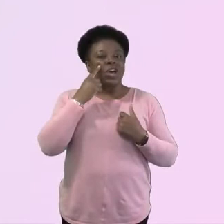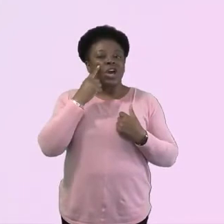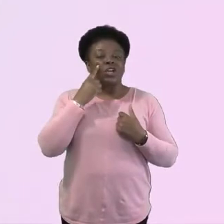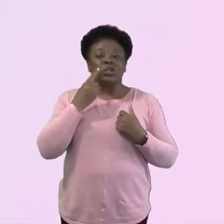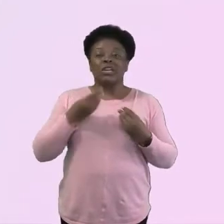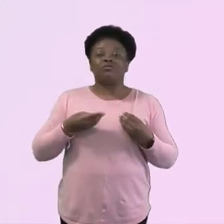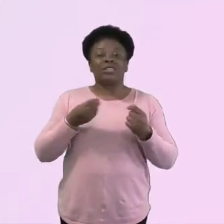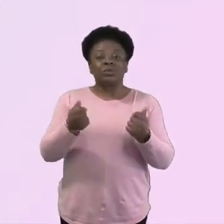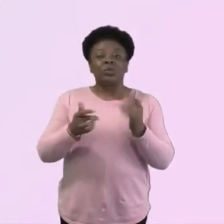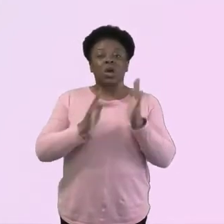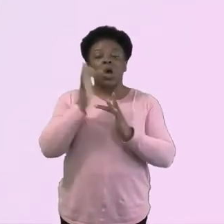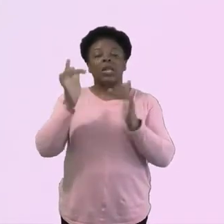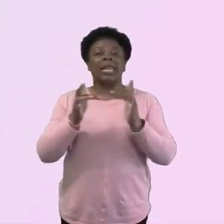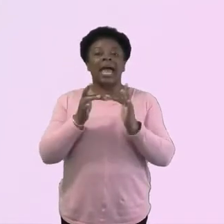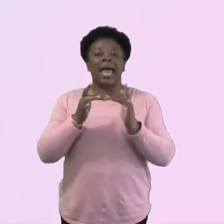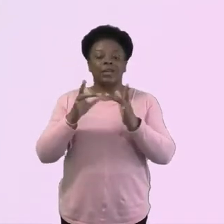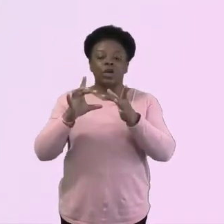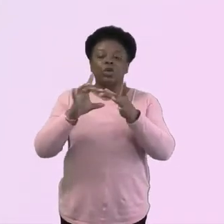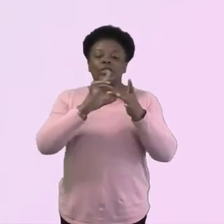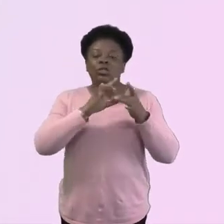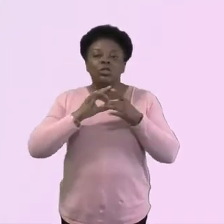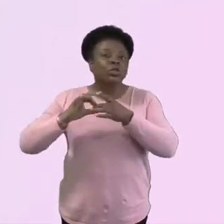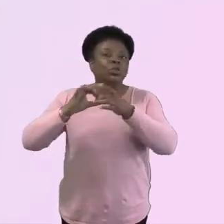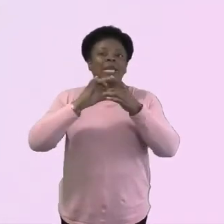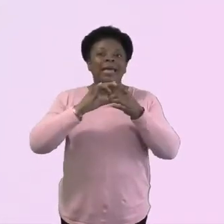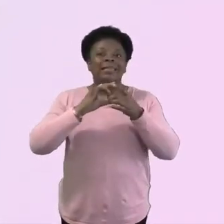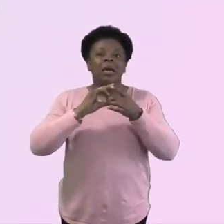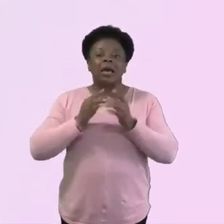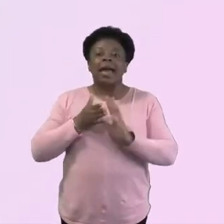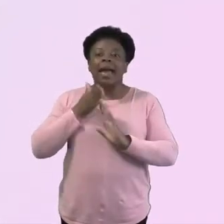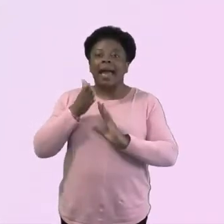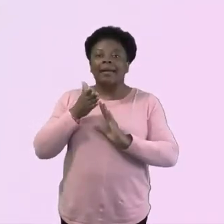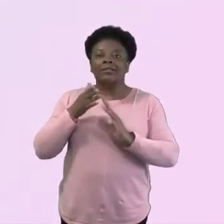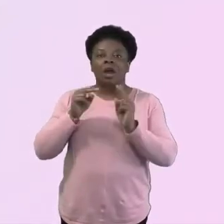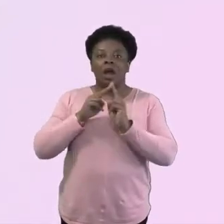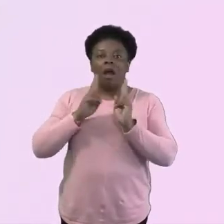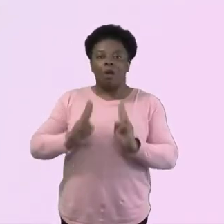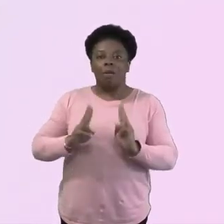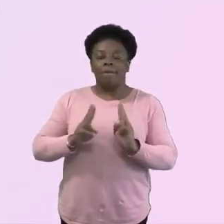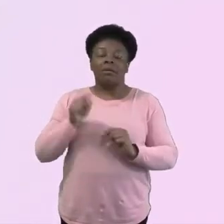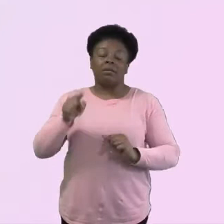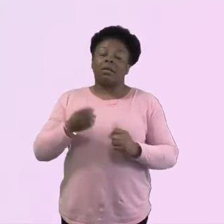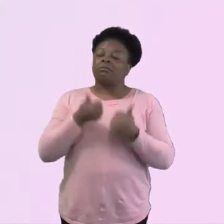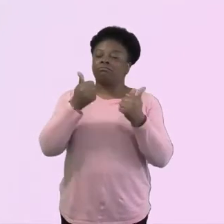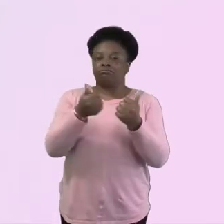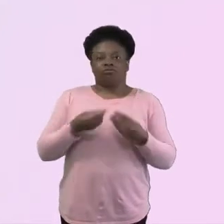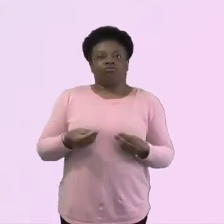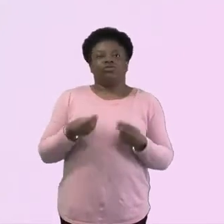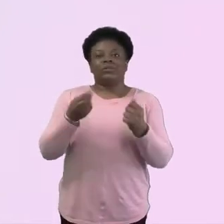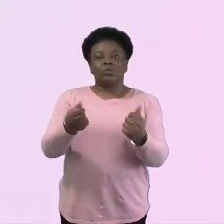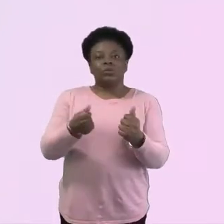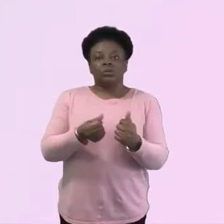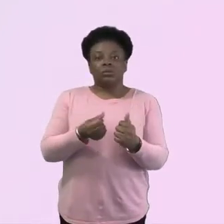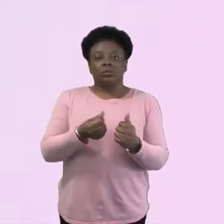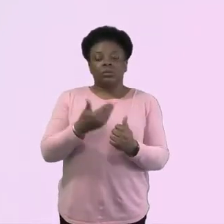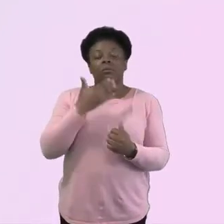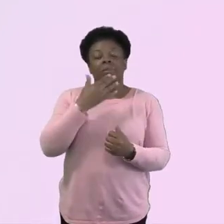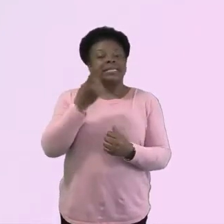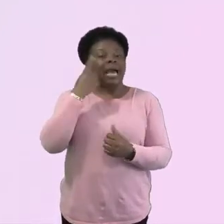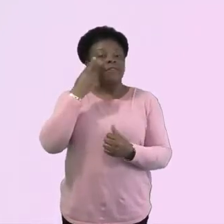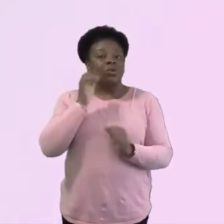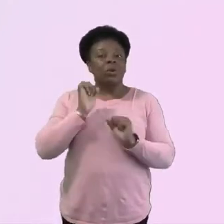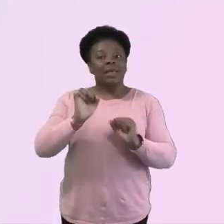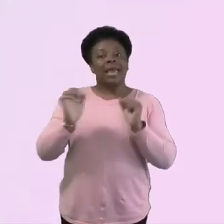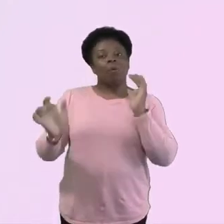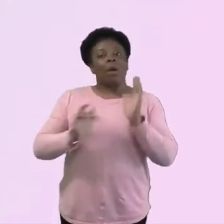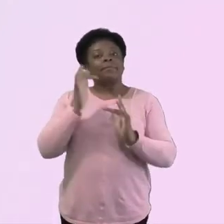fantastic resources that have been produced all through lockdown and are still being produced. And they're on a website called Together at Home, but also